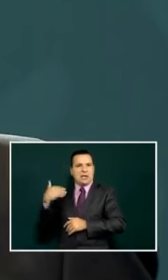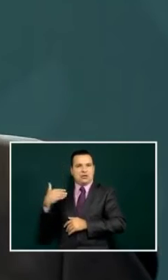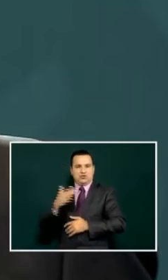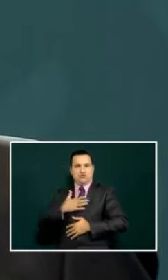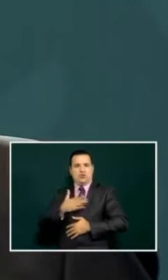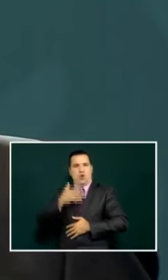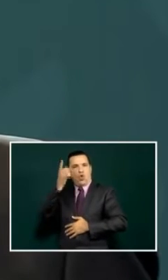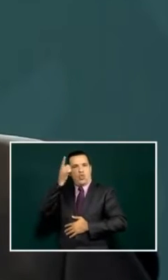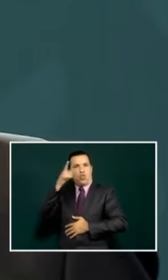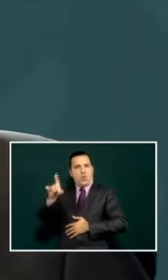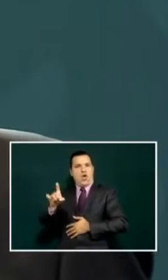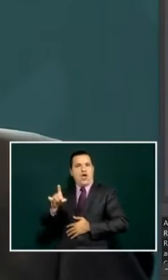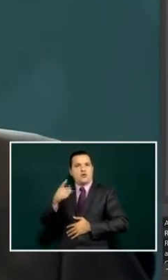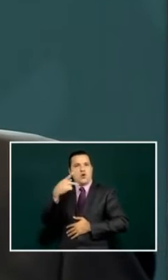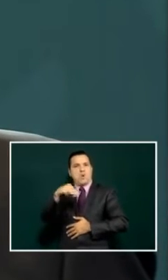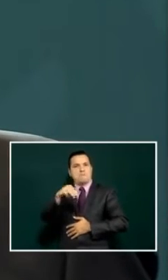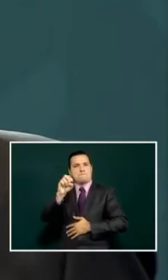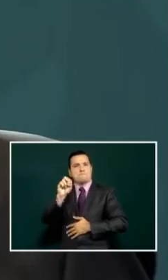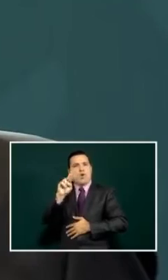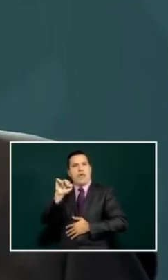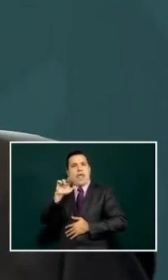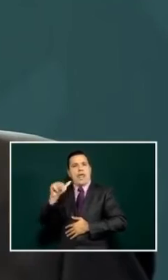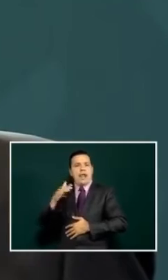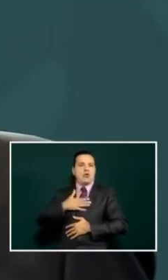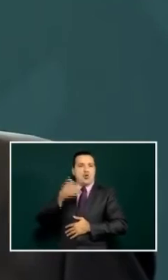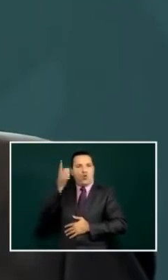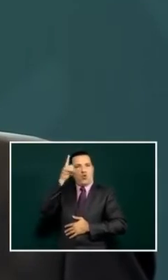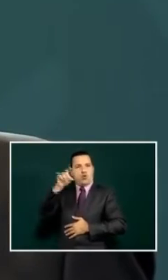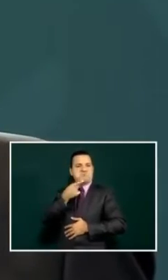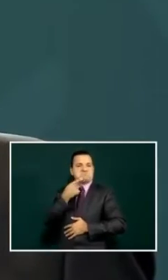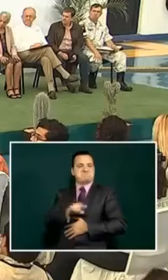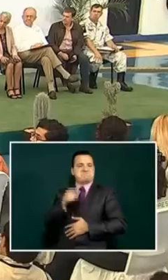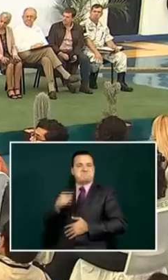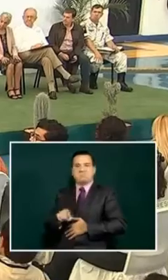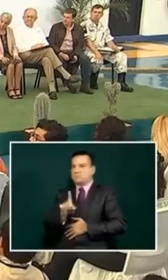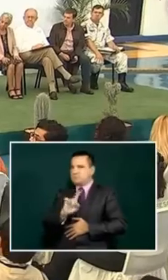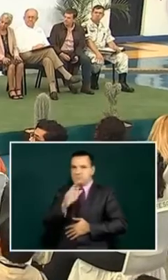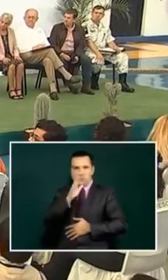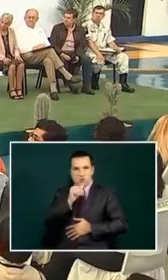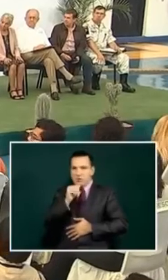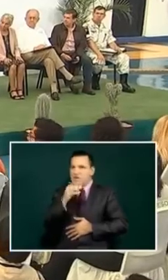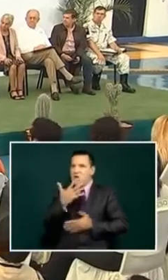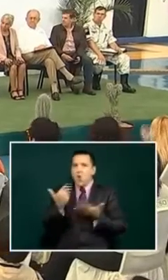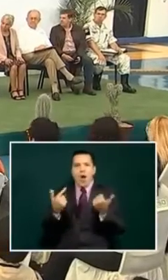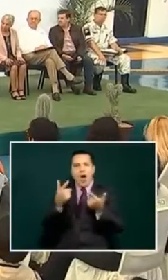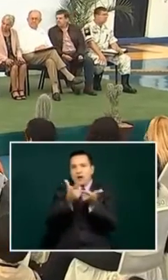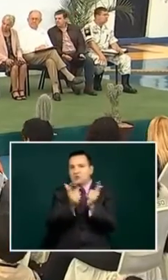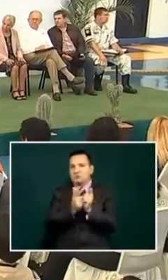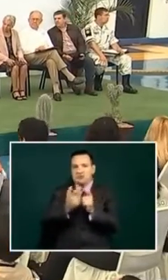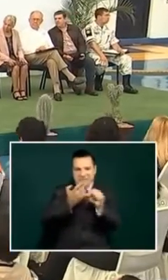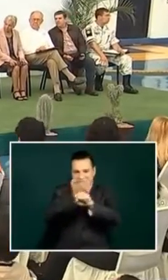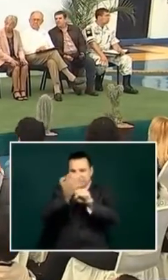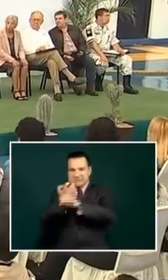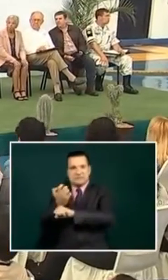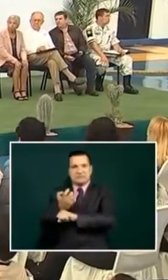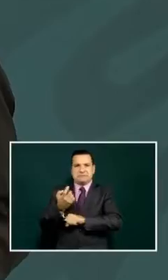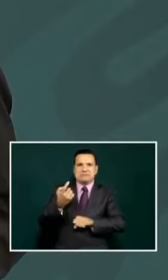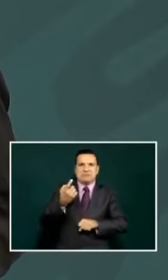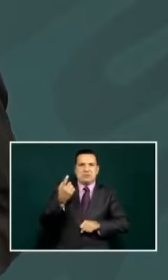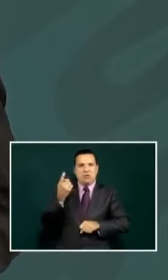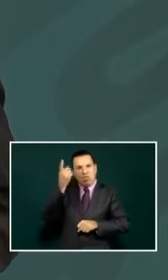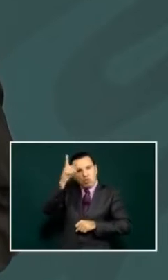of the party there is no party of state i cannot